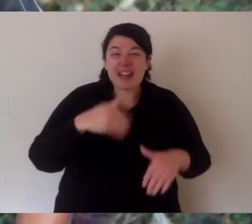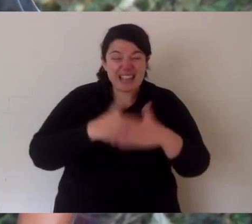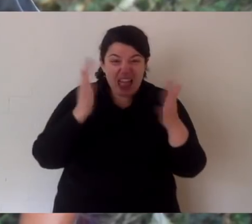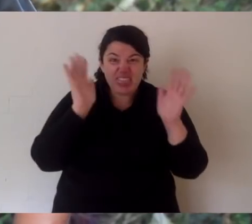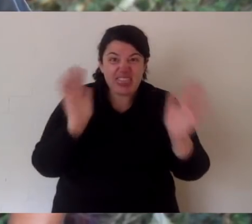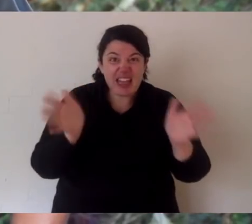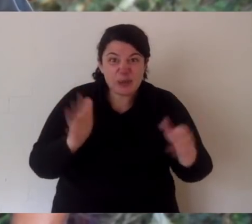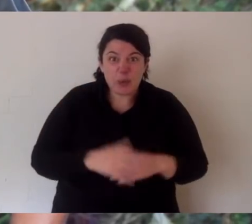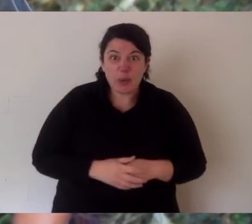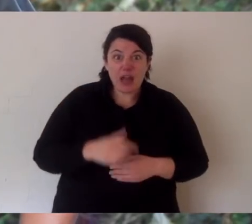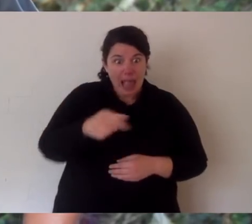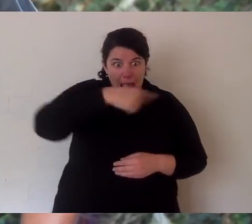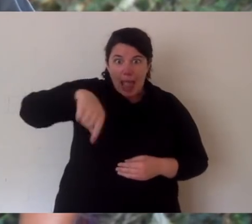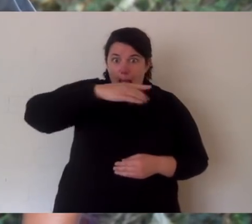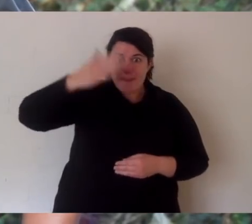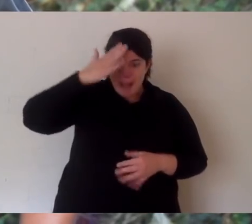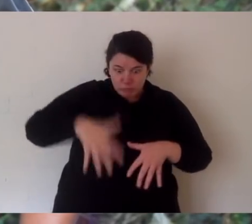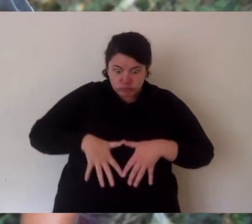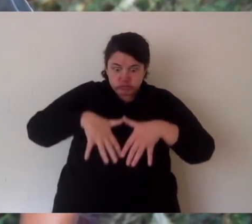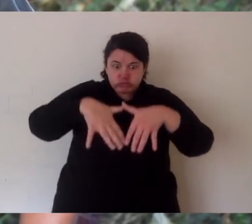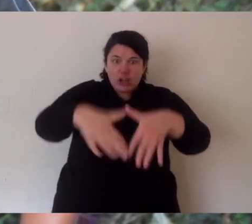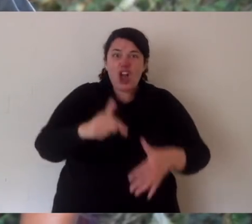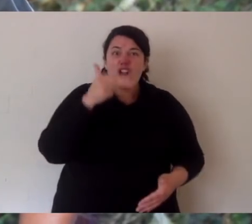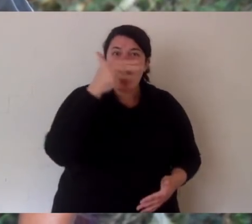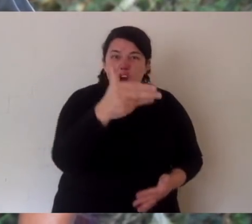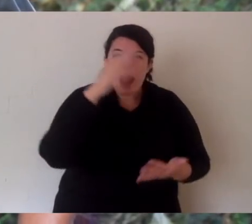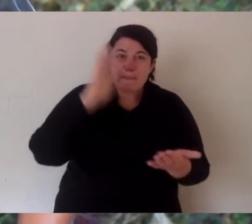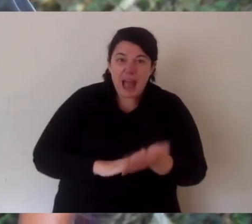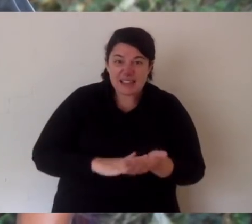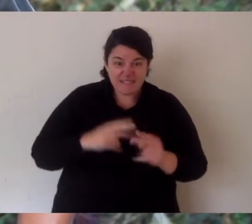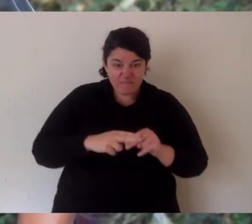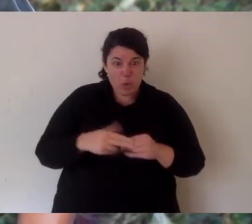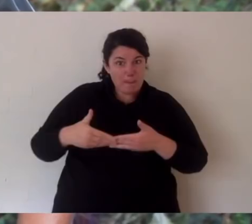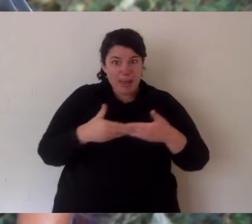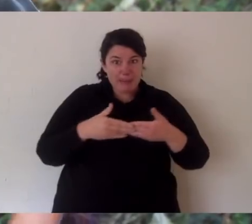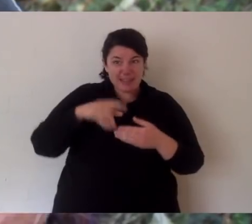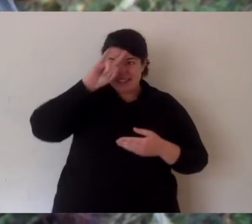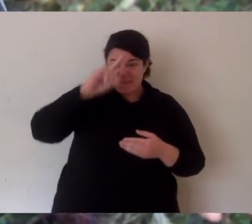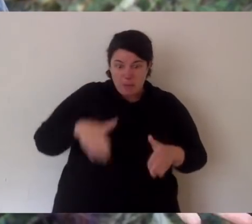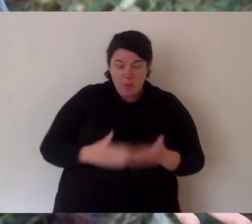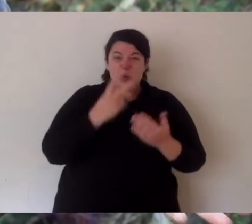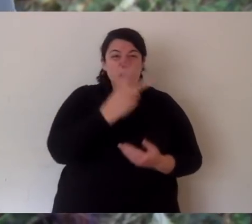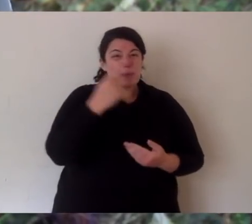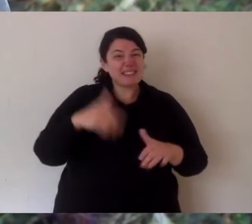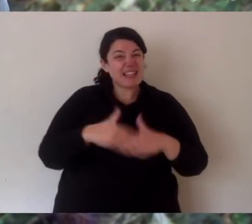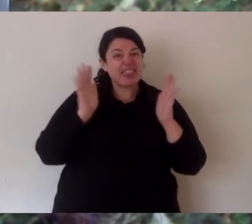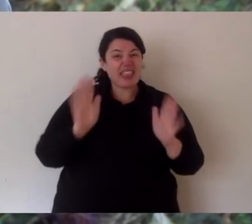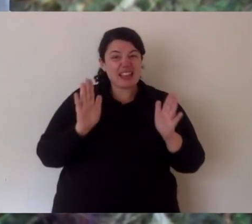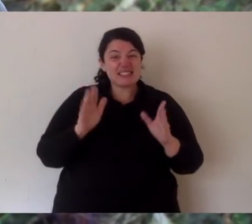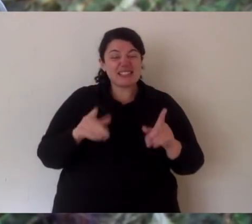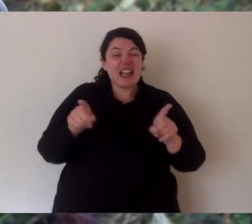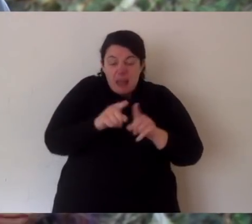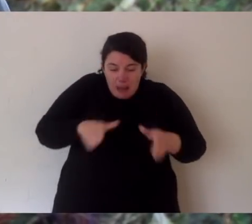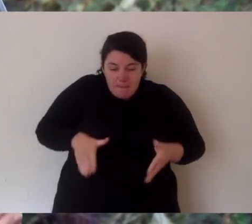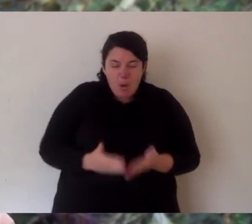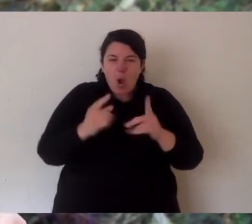they're only pregnant for 21 days. All of our mums are pregnant for nine months. 21 days for